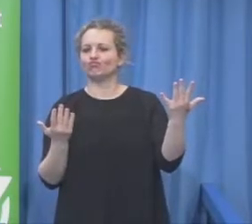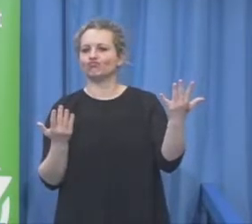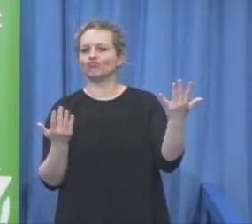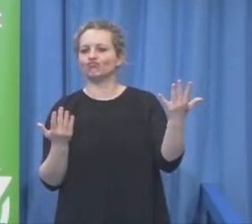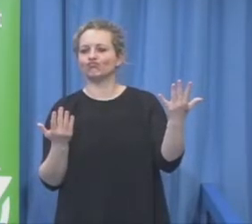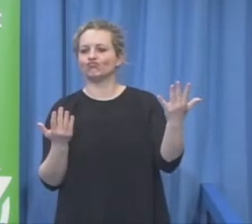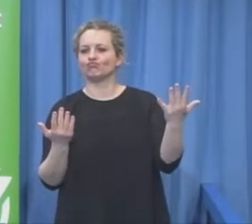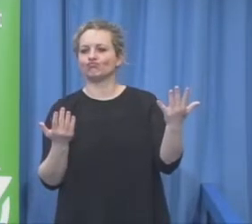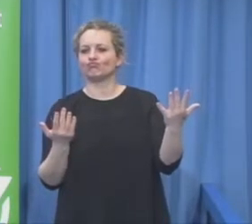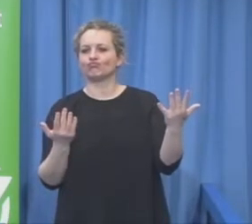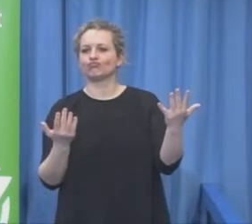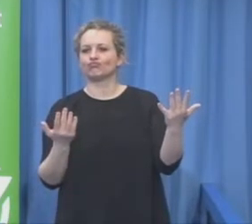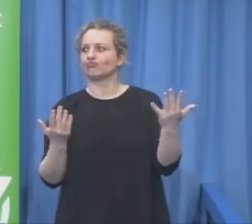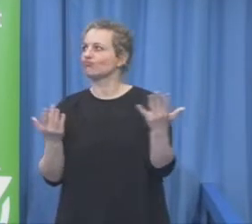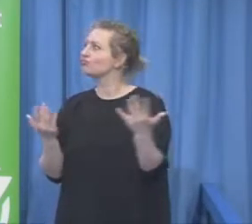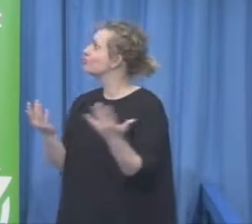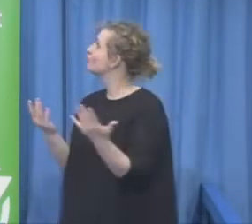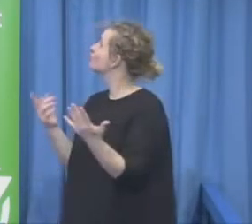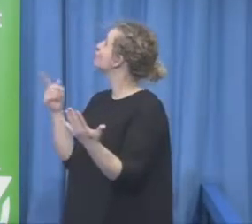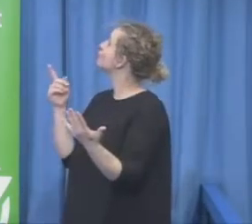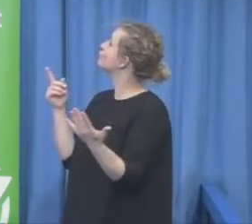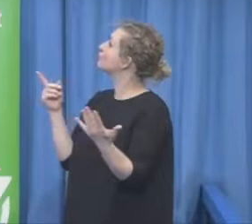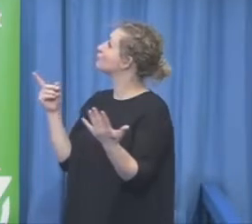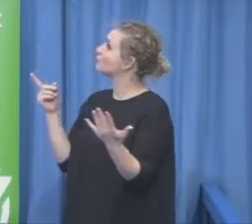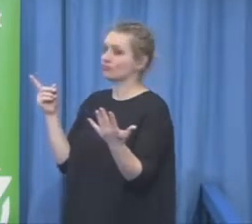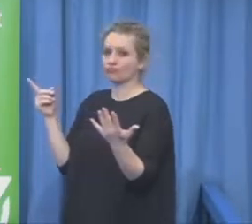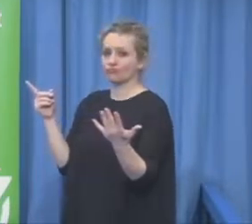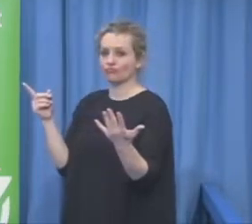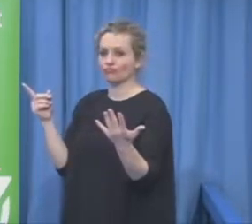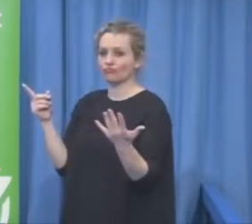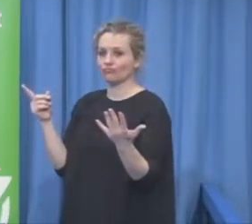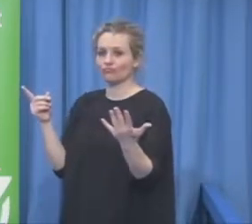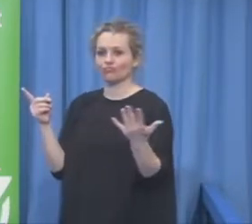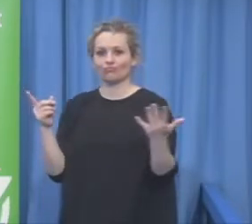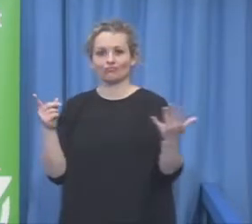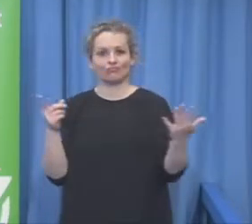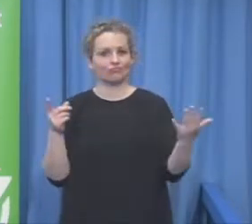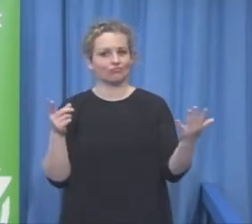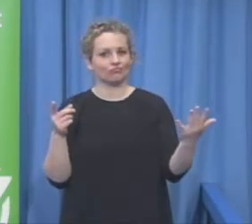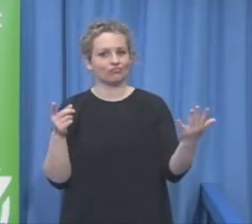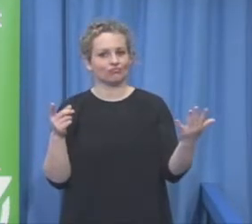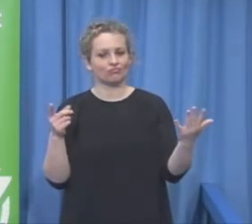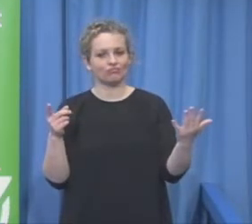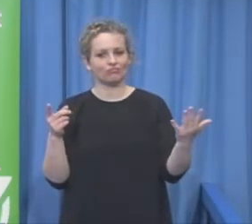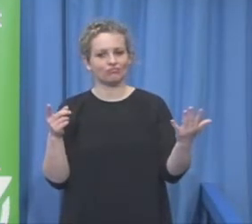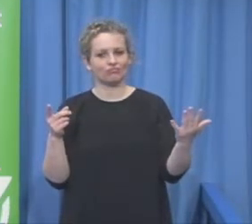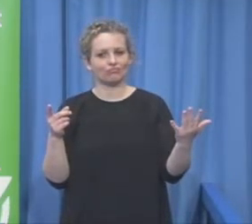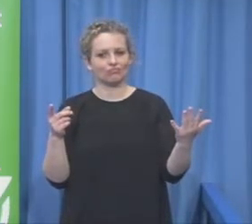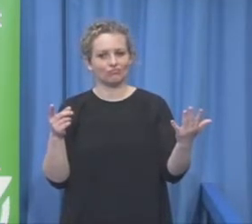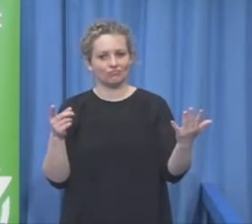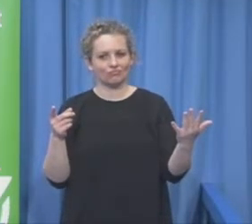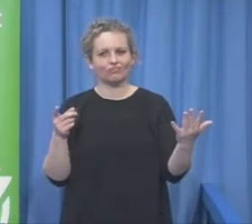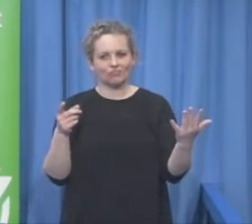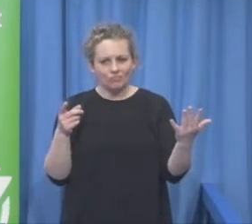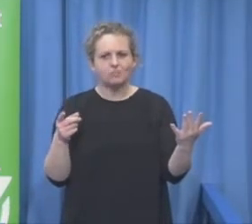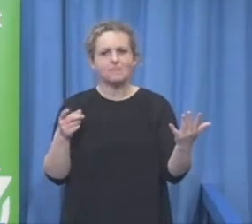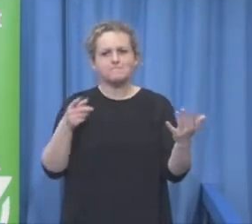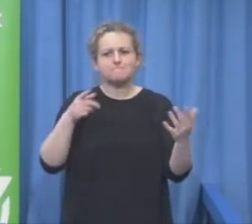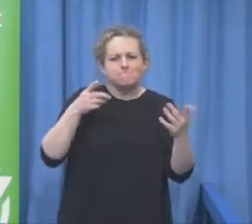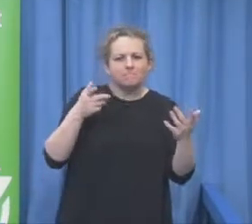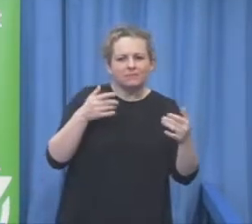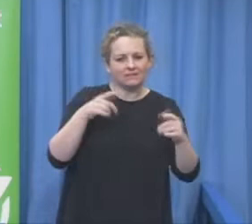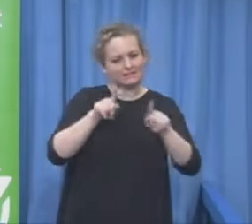this in the big center of the city so the combined together